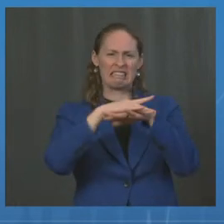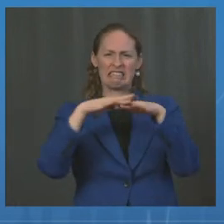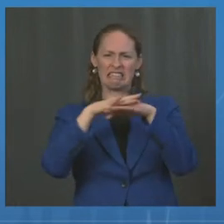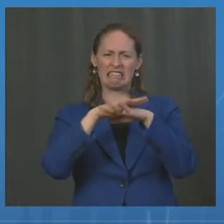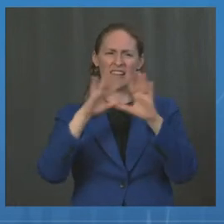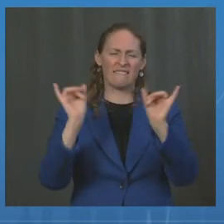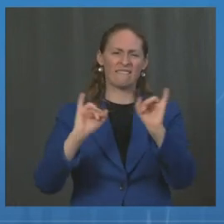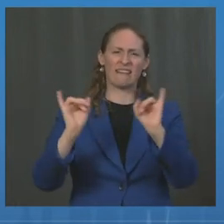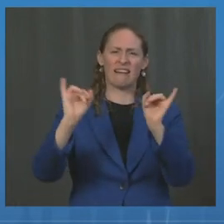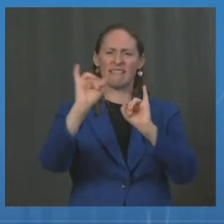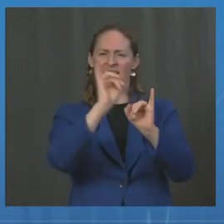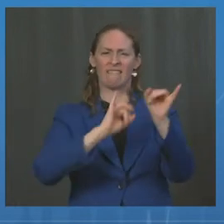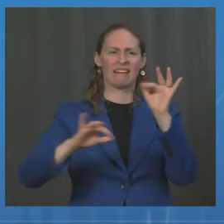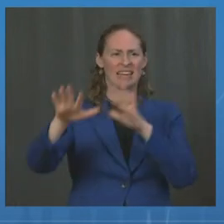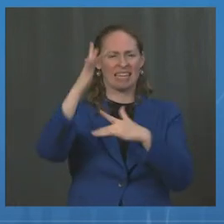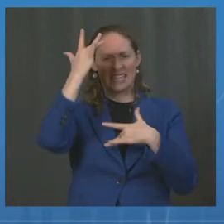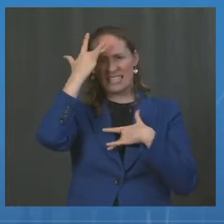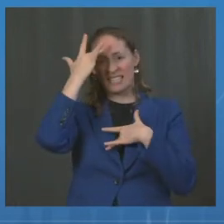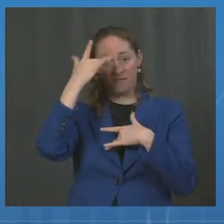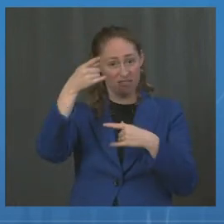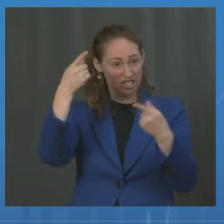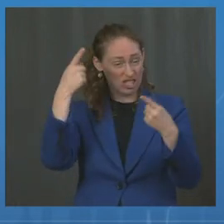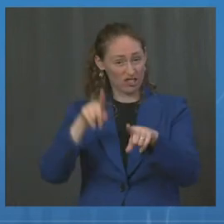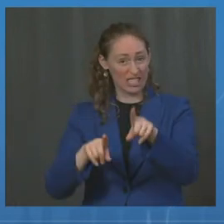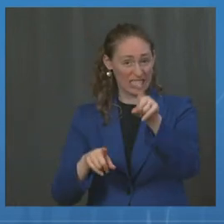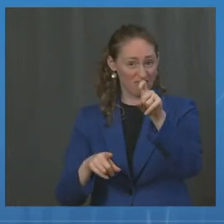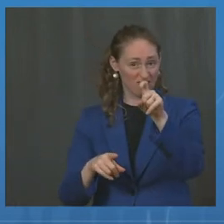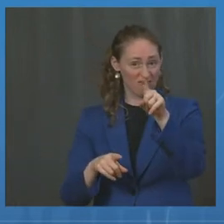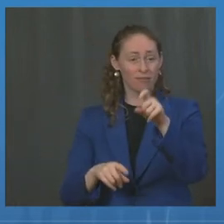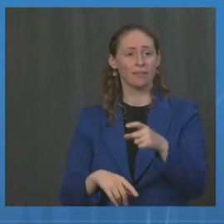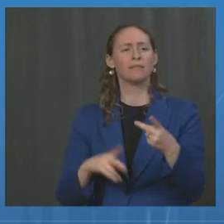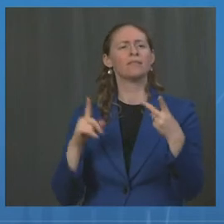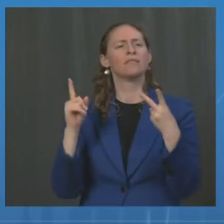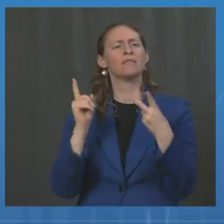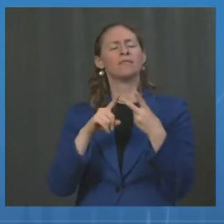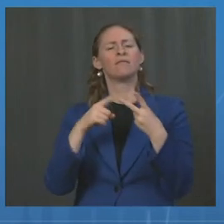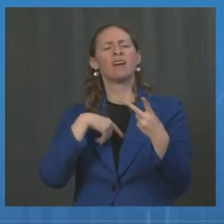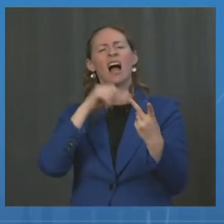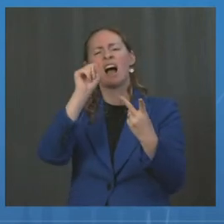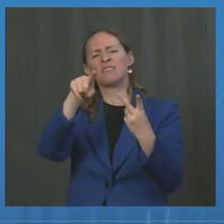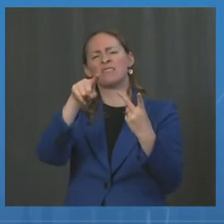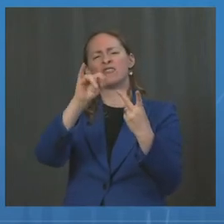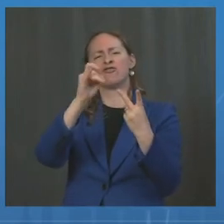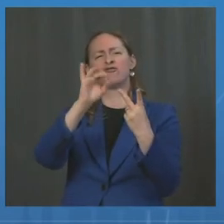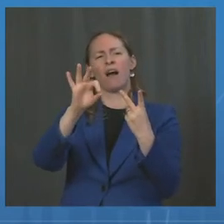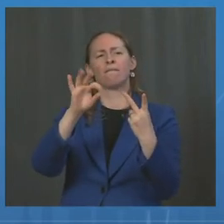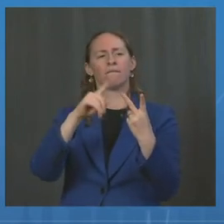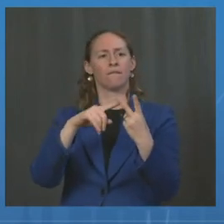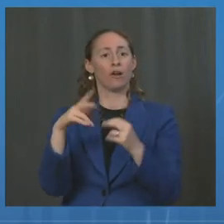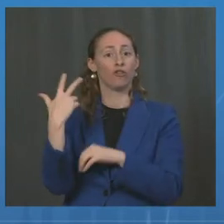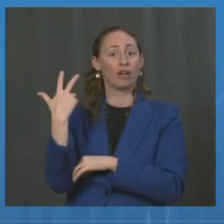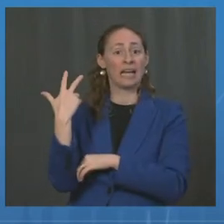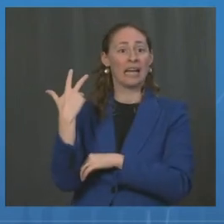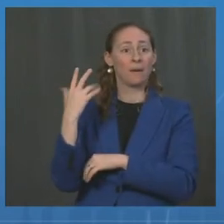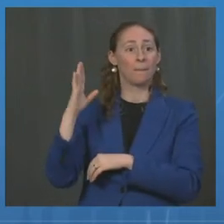if you agree with that. And then separately for Jeff, can you talk a little bit more about the $3 billion investment?